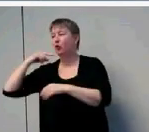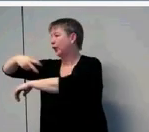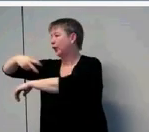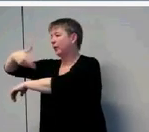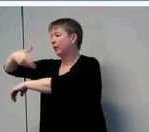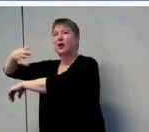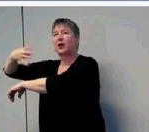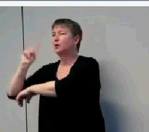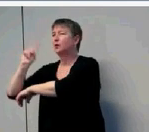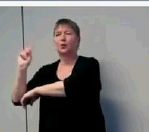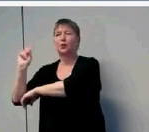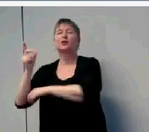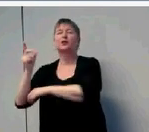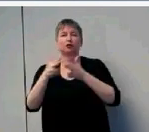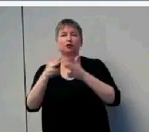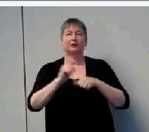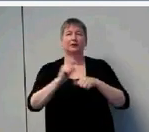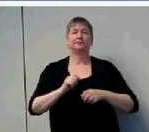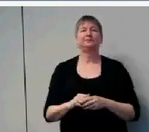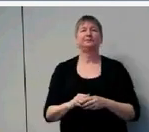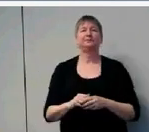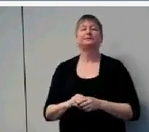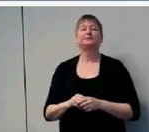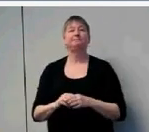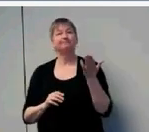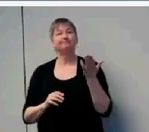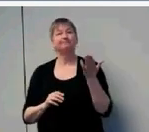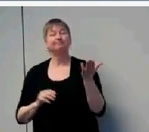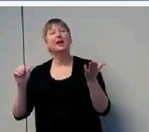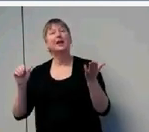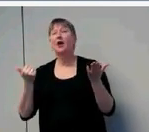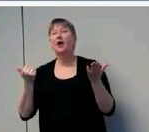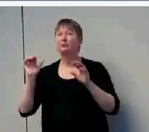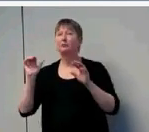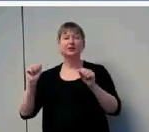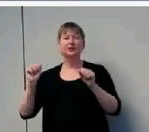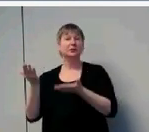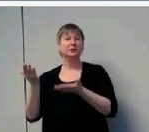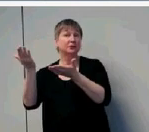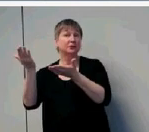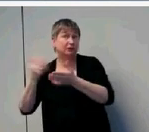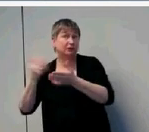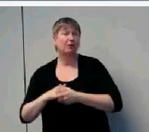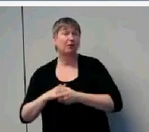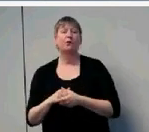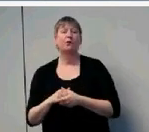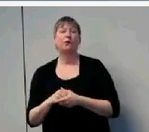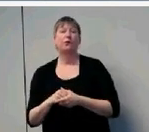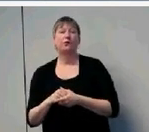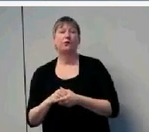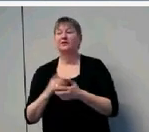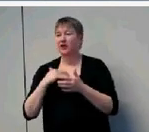offering strategic supports, then? As I mentioned, for infant state, reinforce that this is temporary.